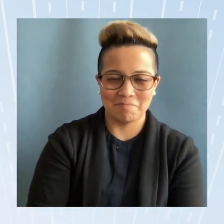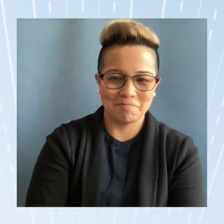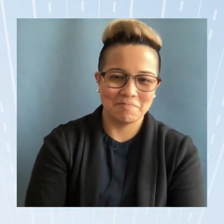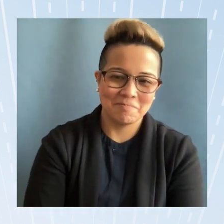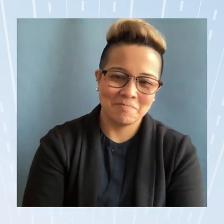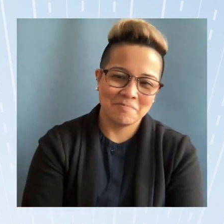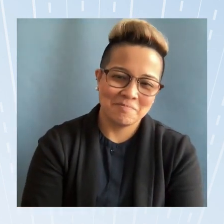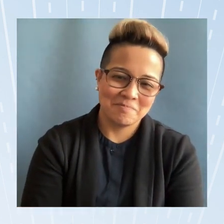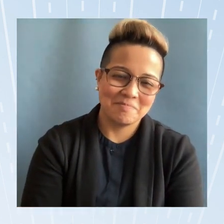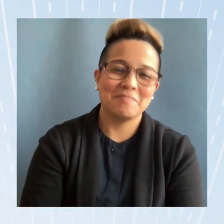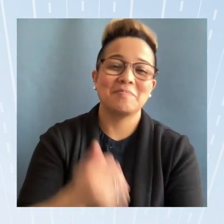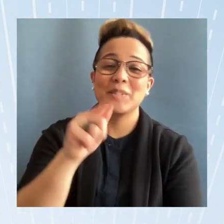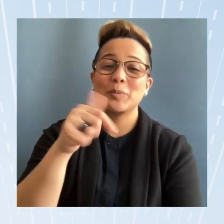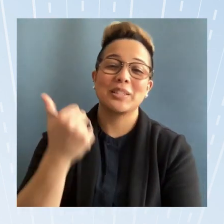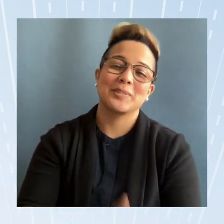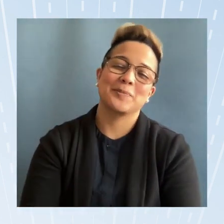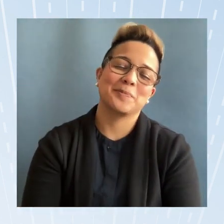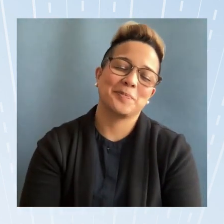anybody else